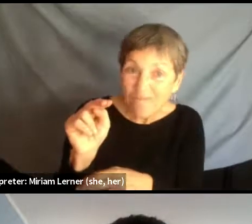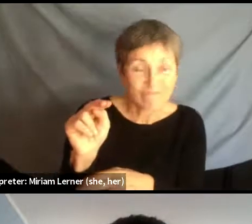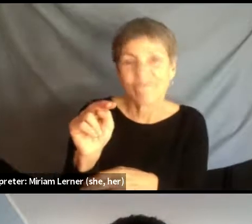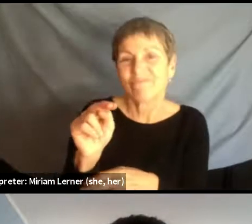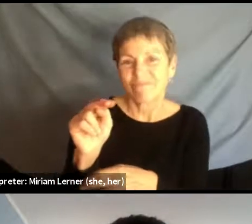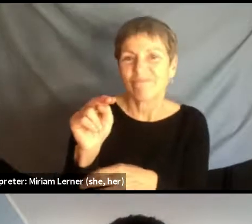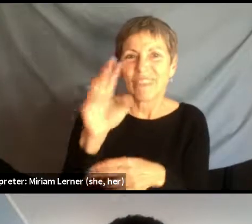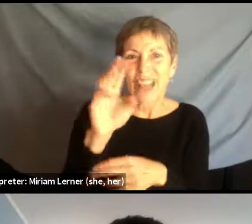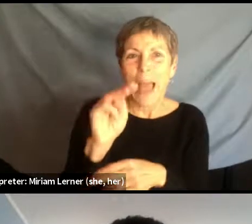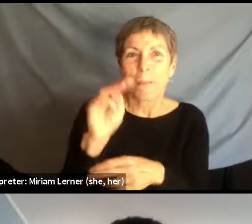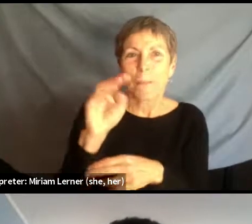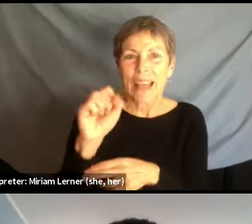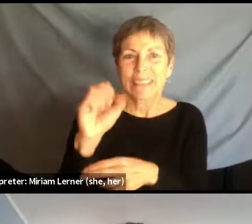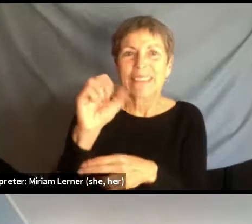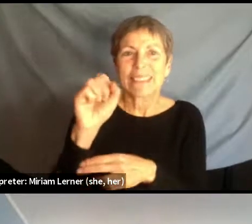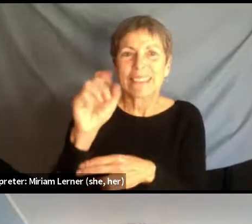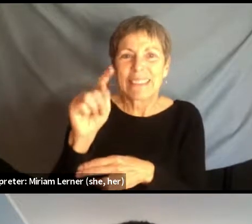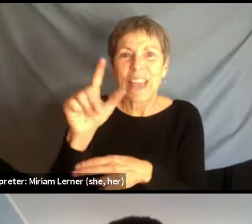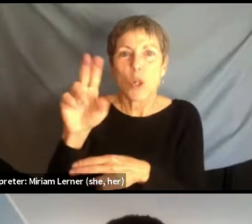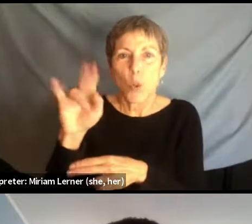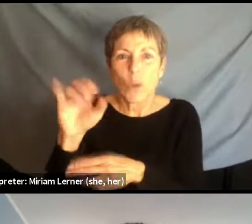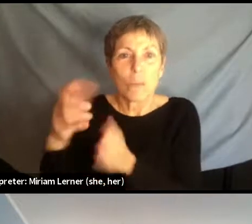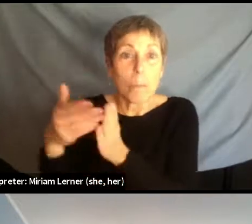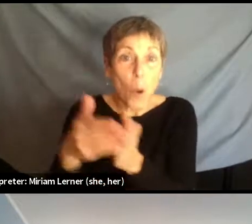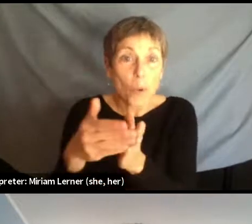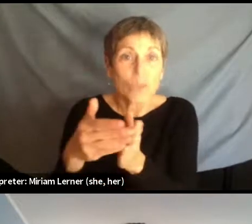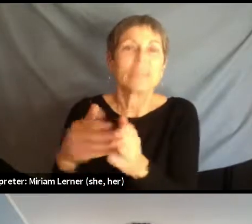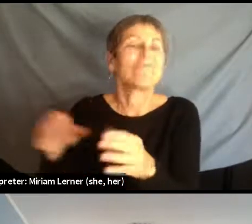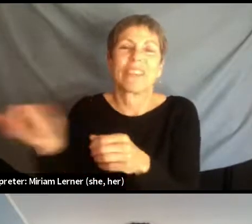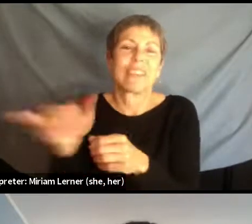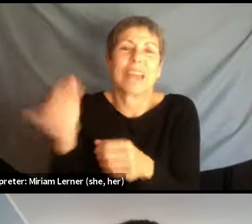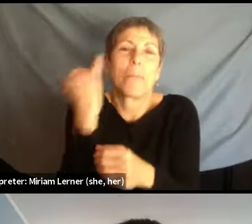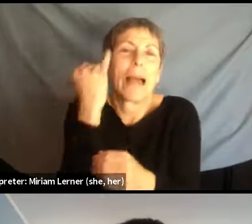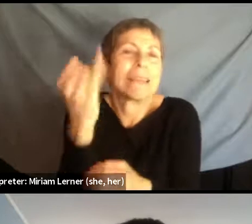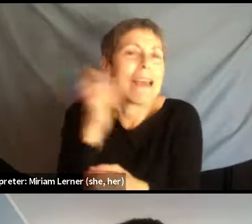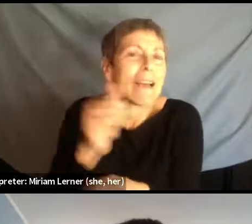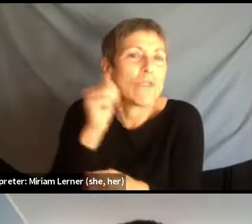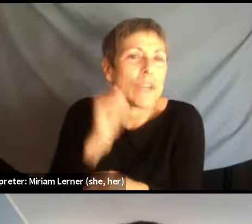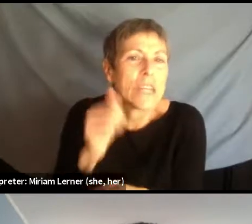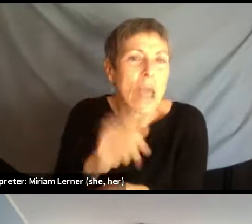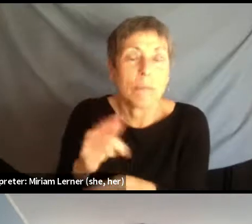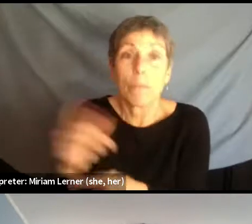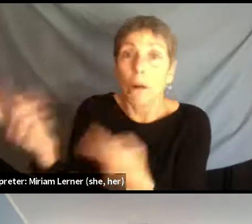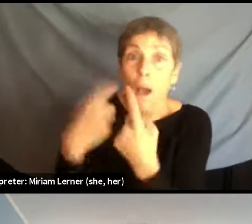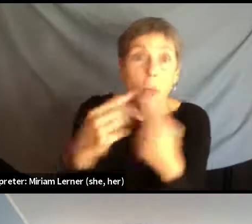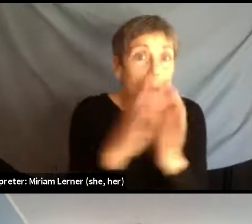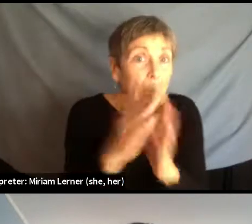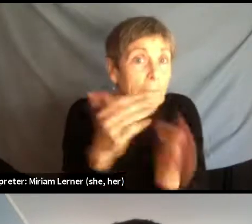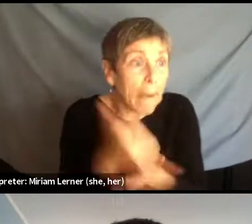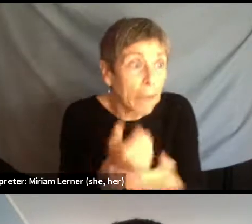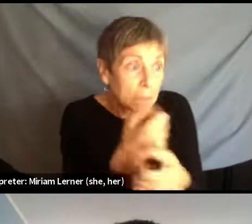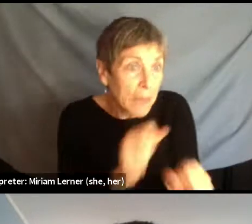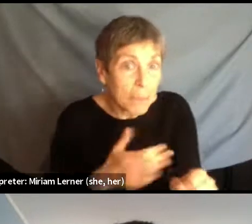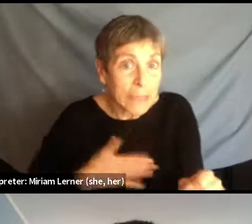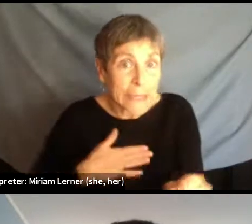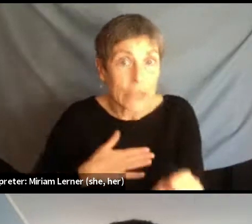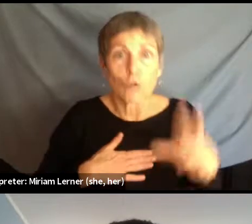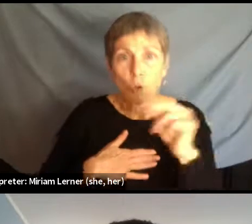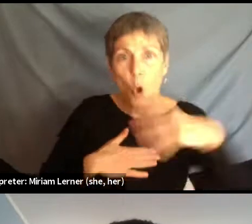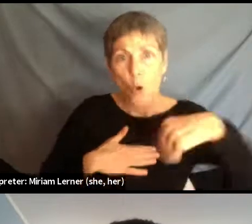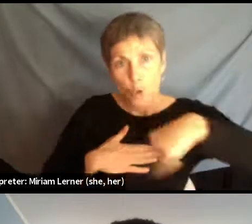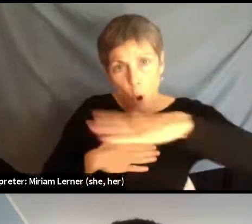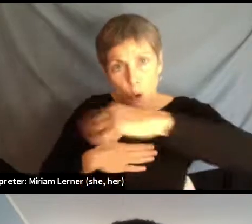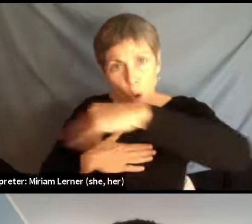MS St. Louis every single day that asylum seekers are attempting to cross in order to save their lives. And so